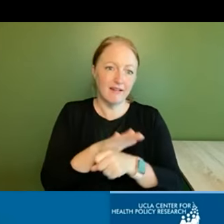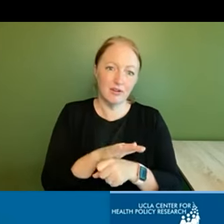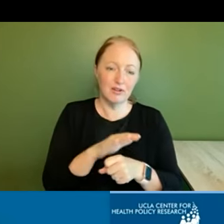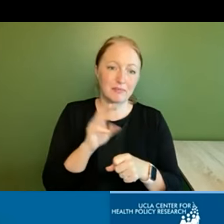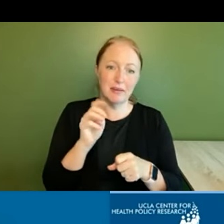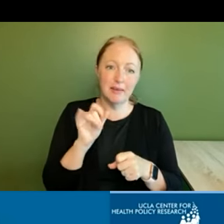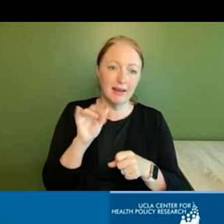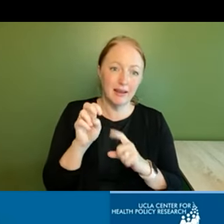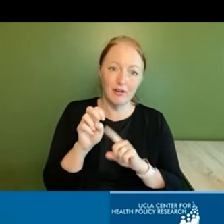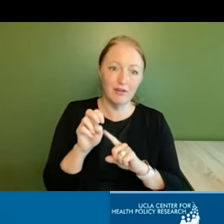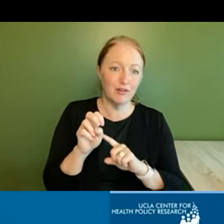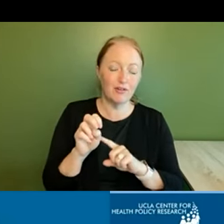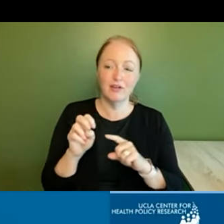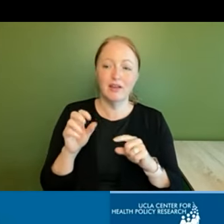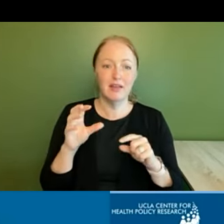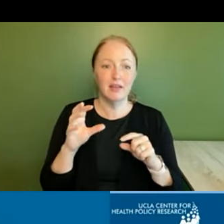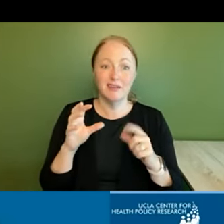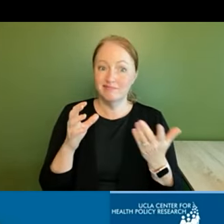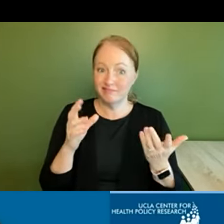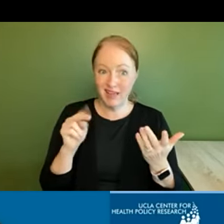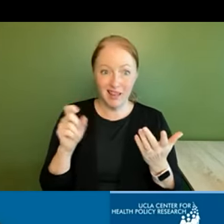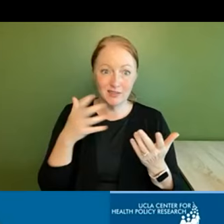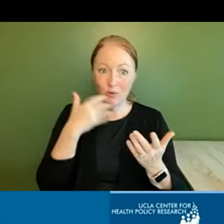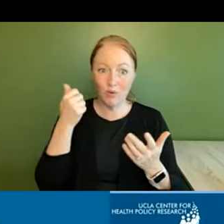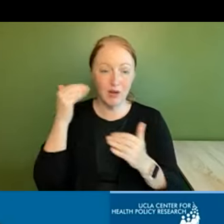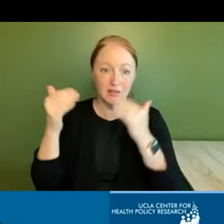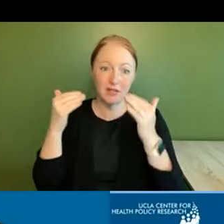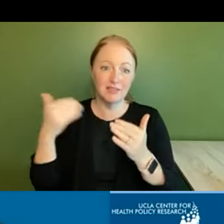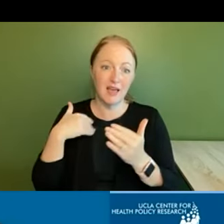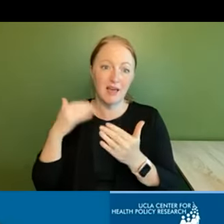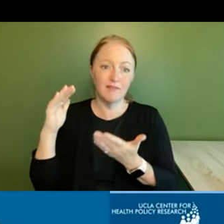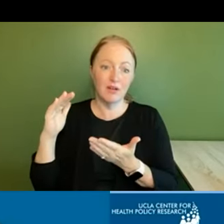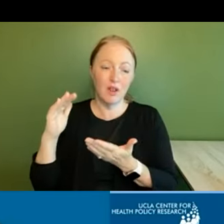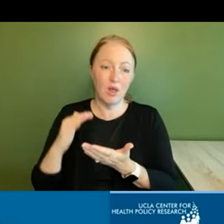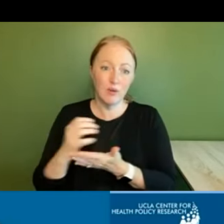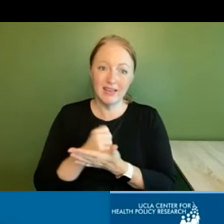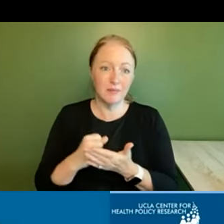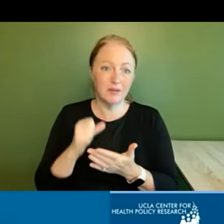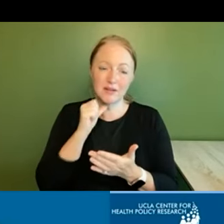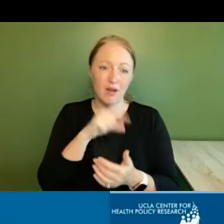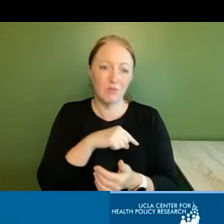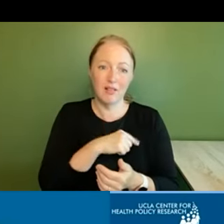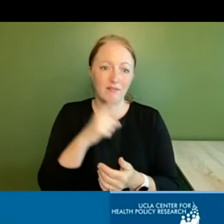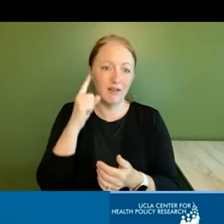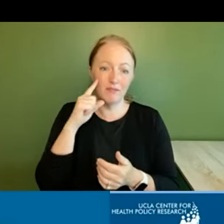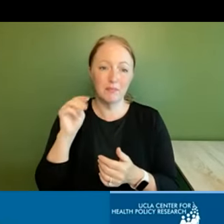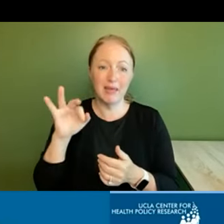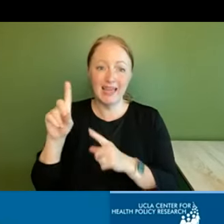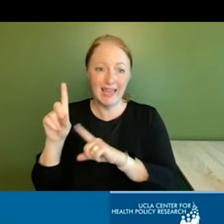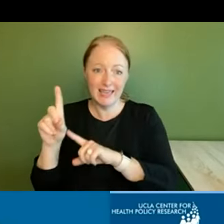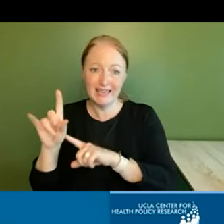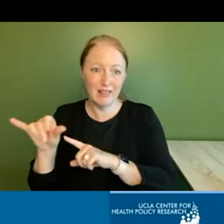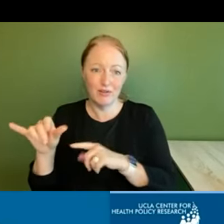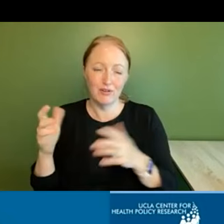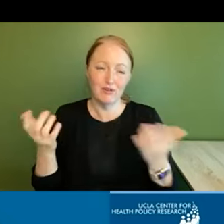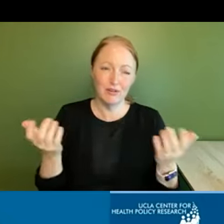medicare um and unless these older adults have very low incomes they're also not going to be covered by medicaid and